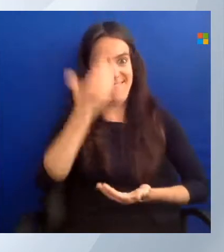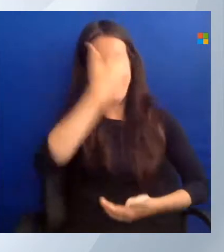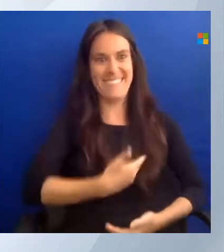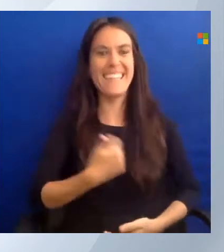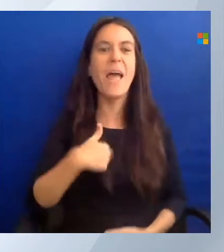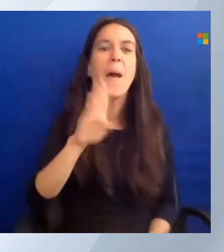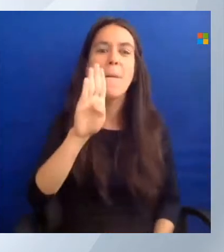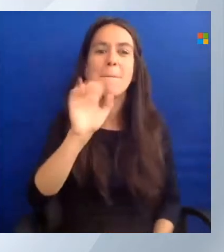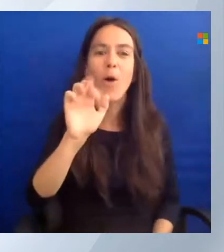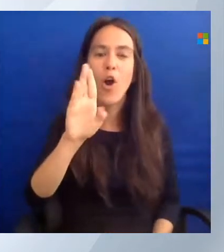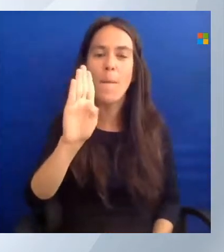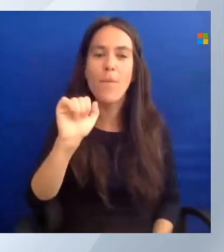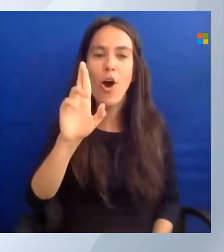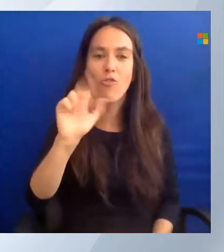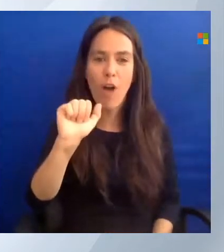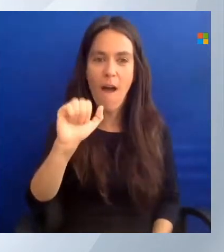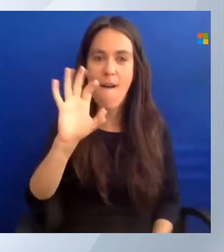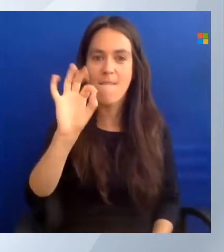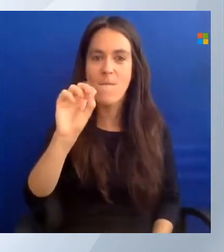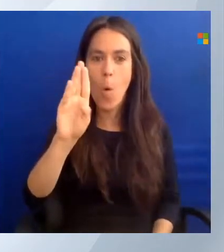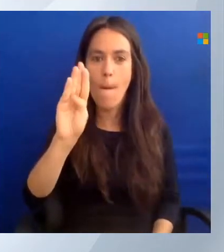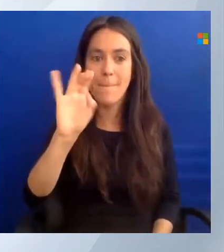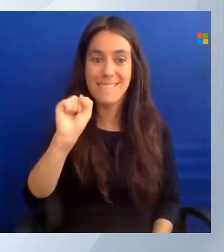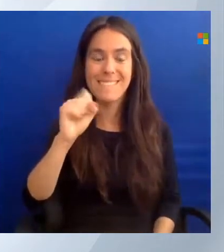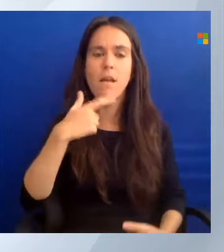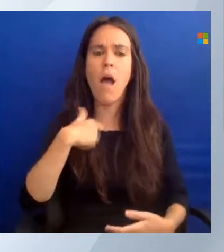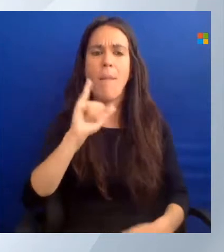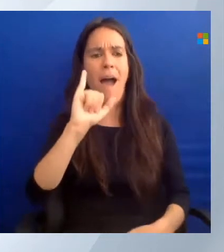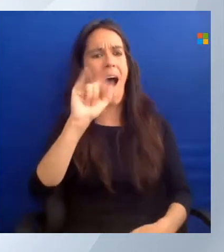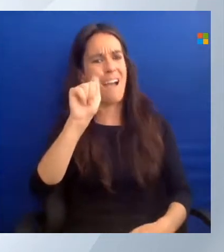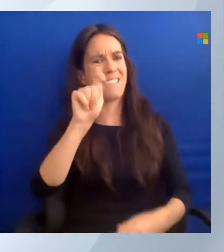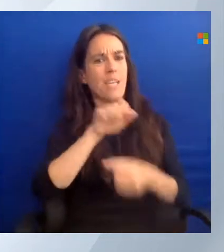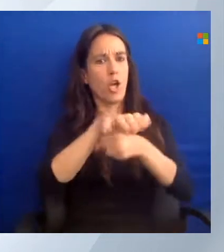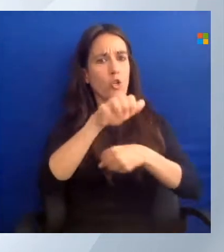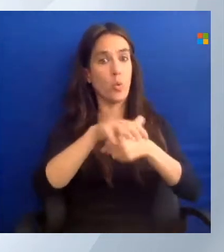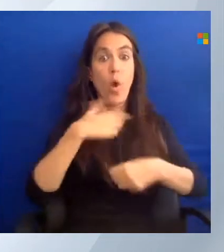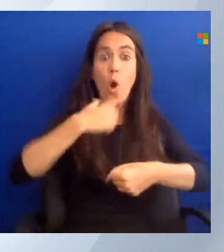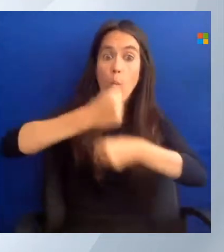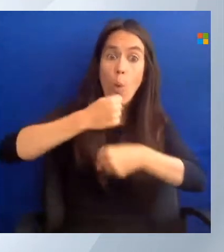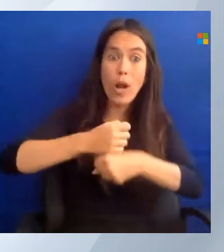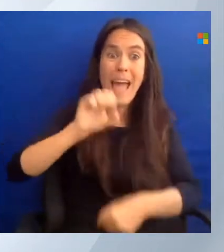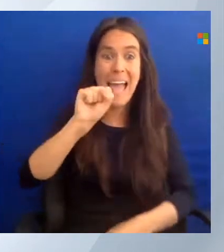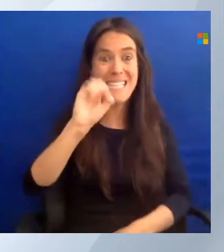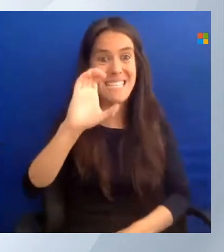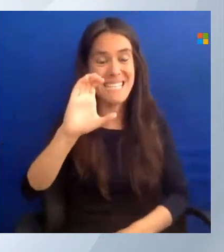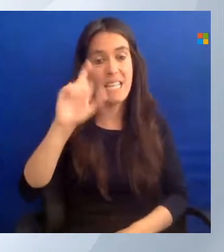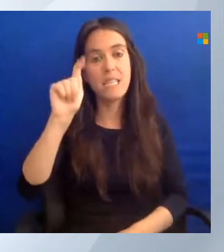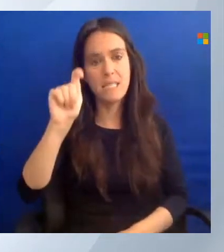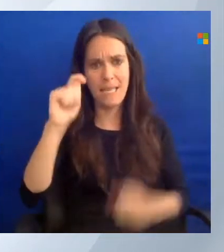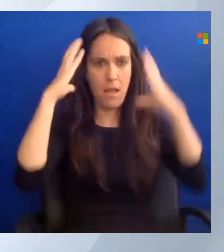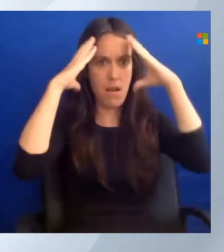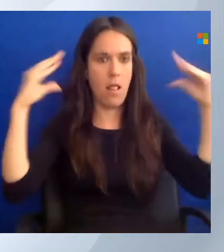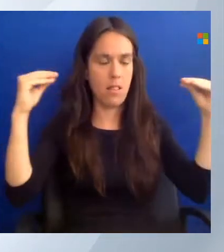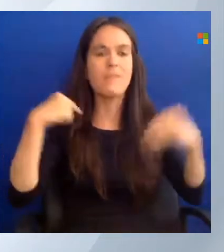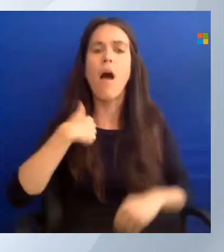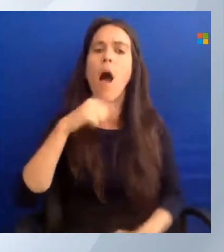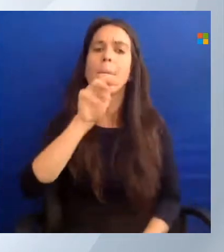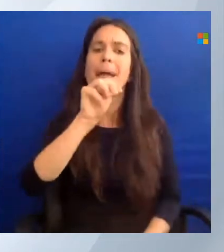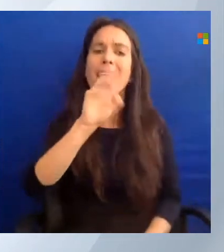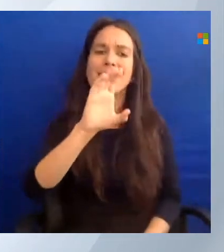I'm an IT consultant. I work at SCCT in the Netherlands. I am an MCT and an Azure MVP.